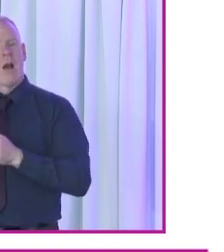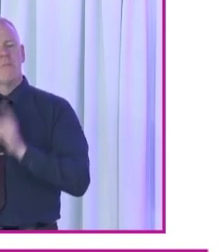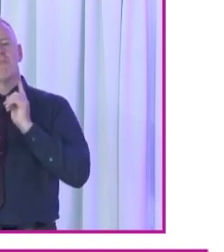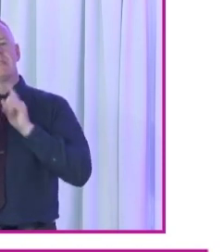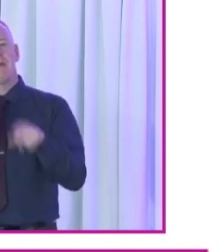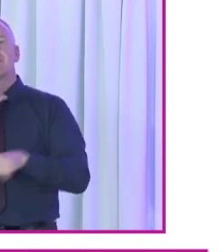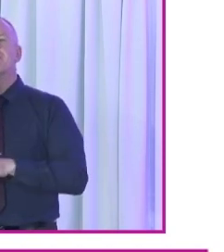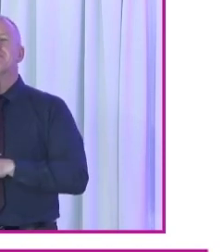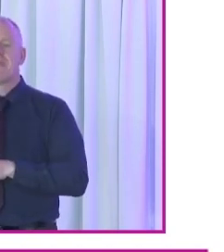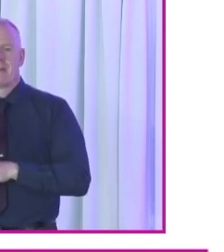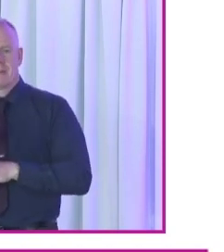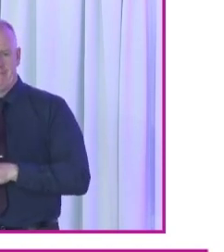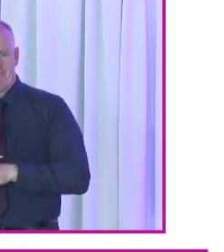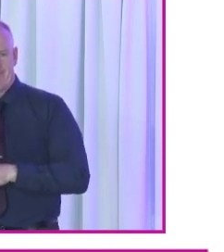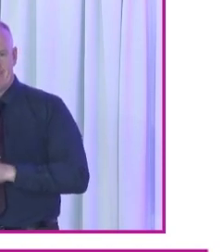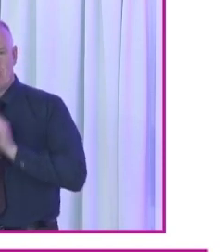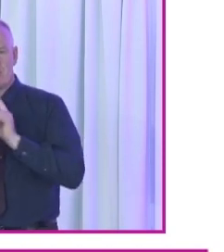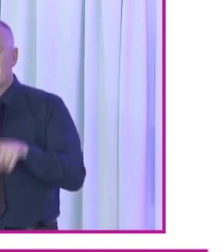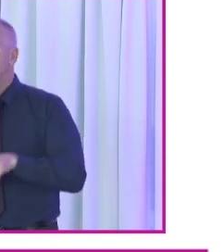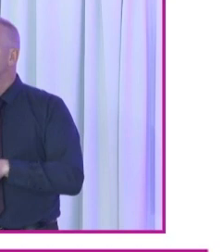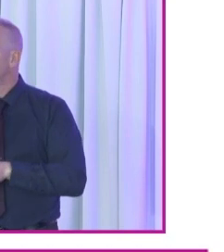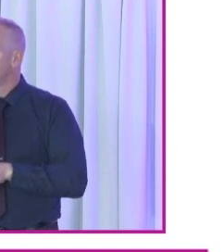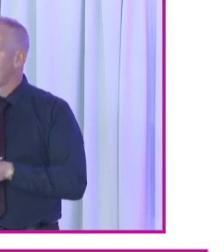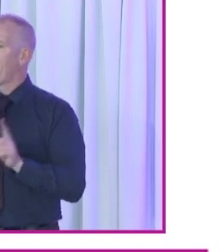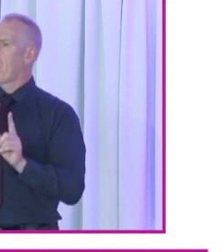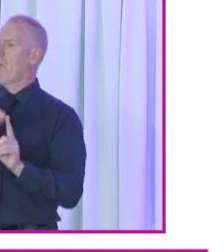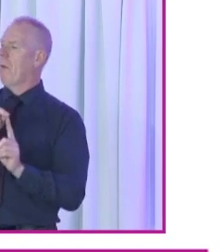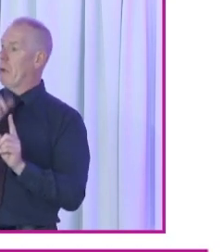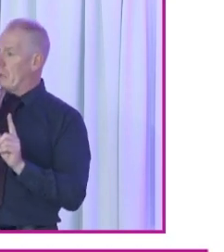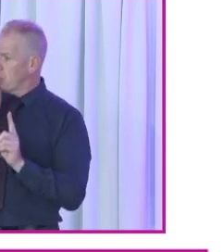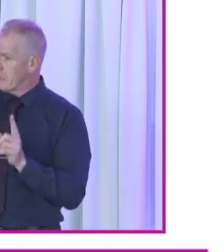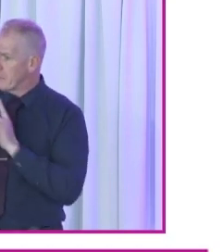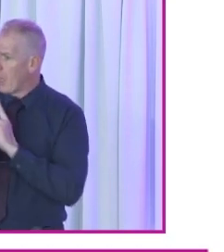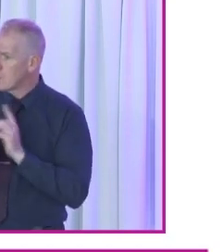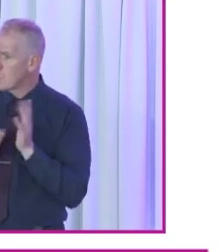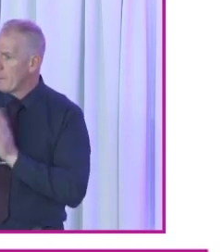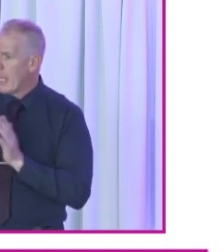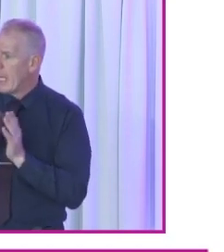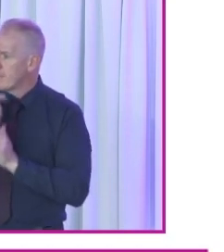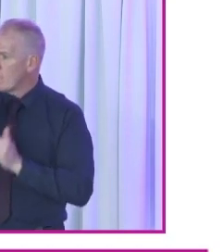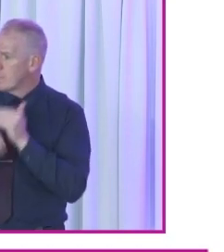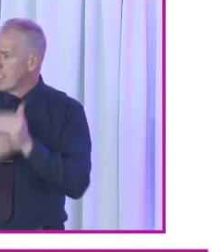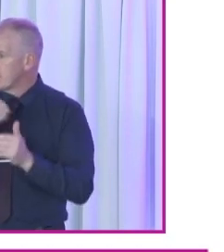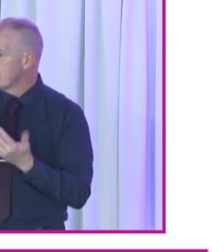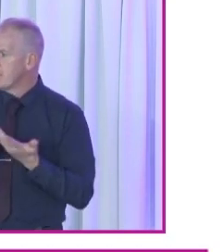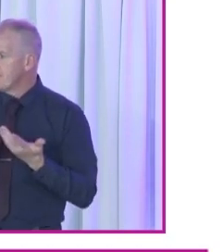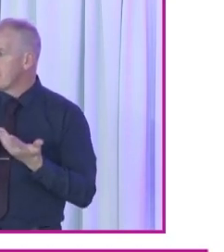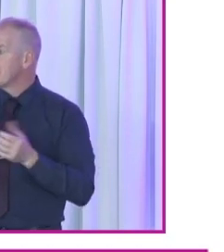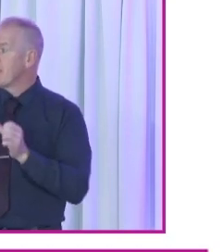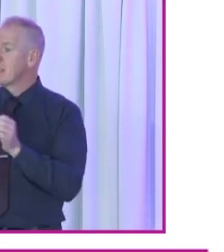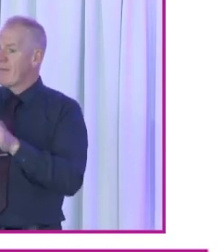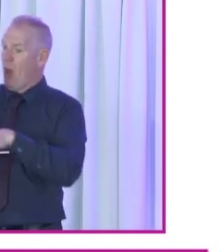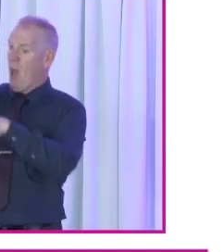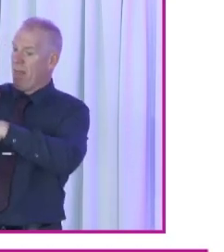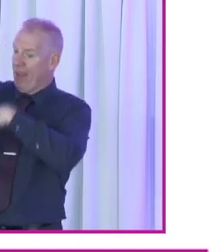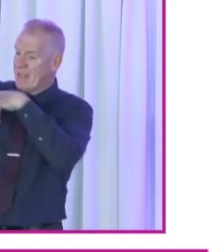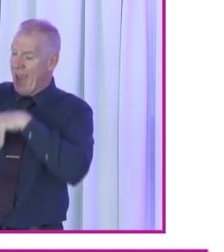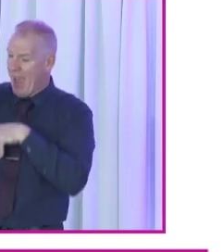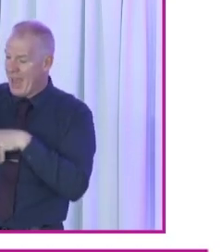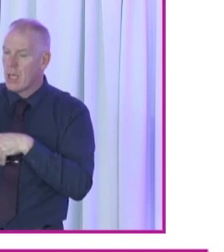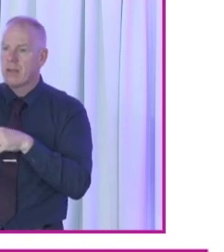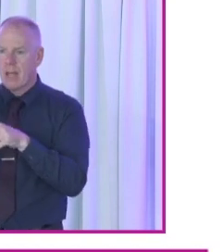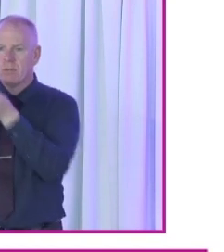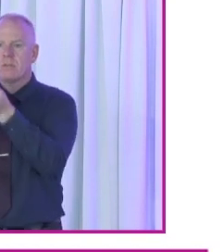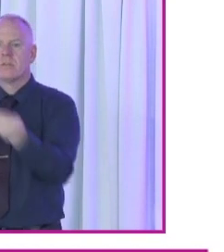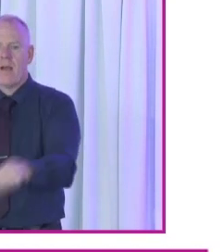heard nothing back. And I think we need to really look around that. We need to look at the complaints procedure, particularly on the day, so as that we could